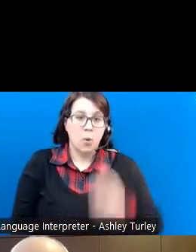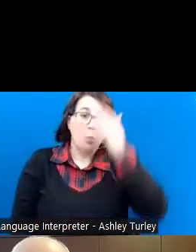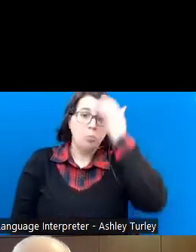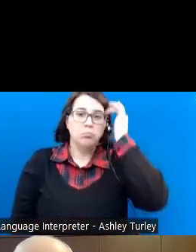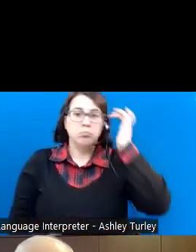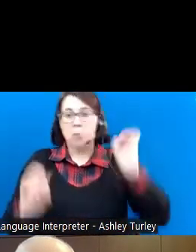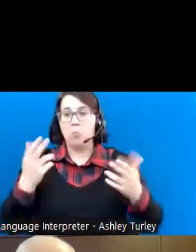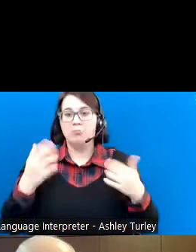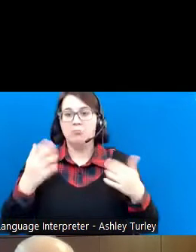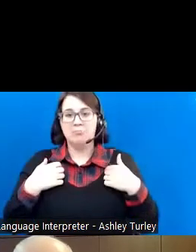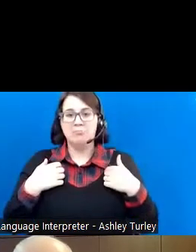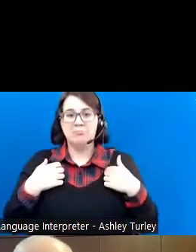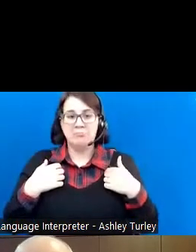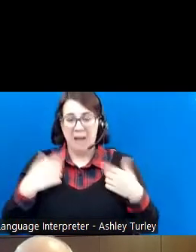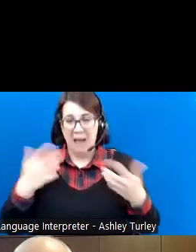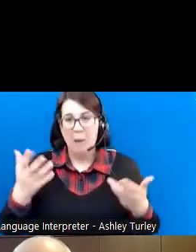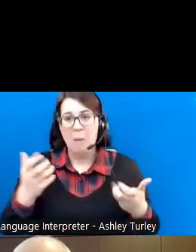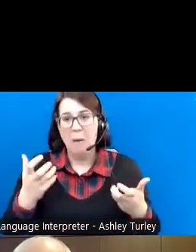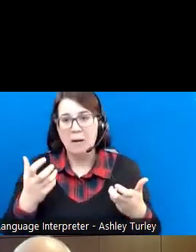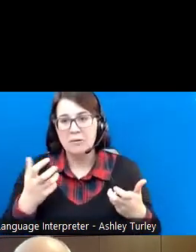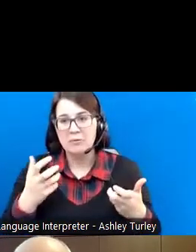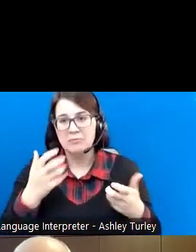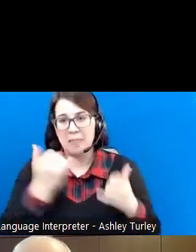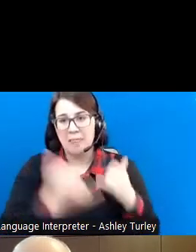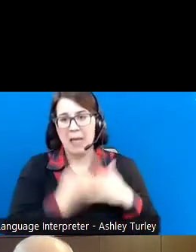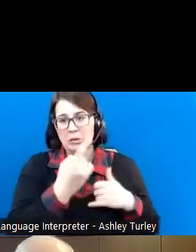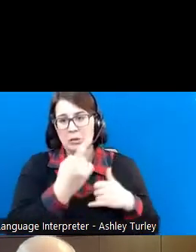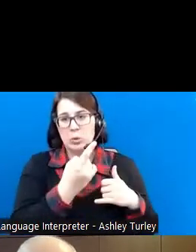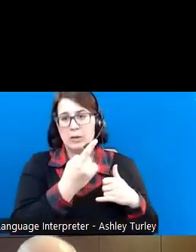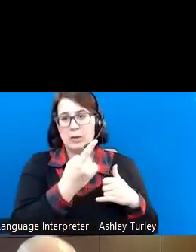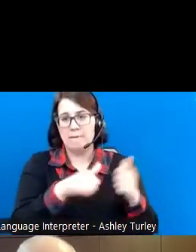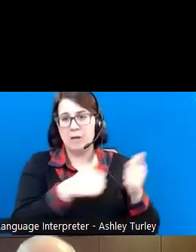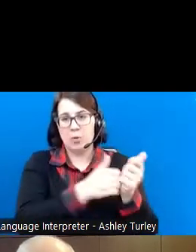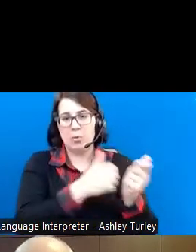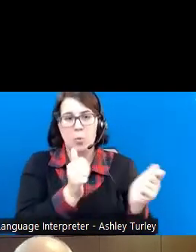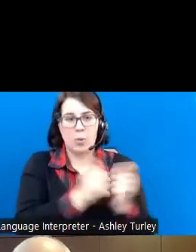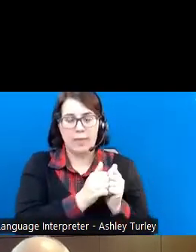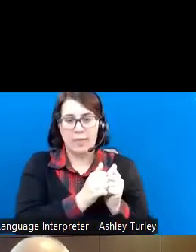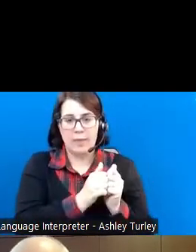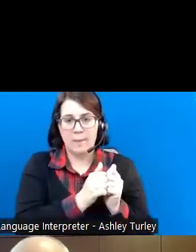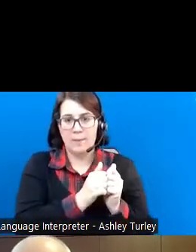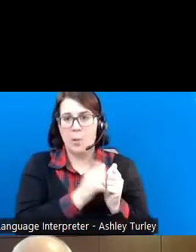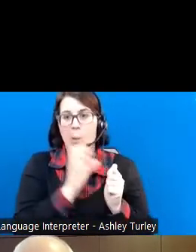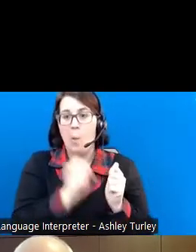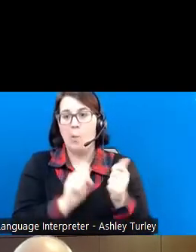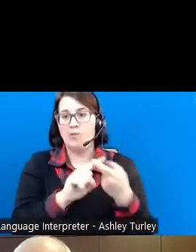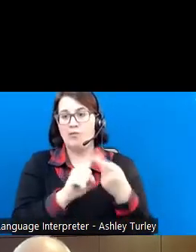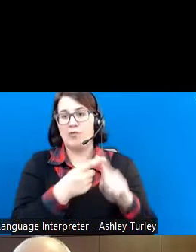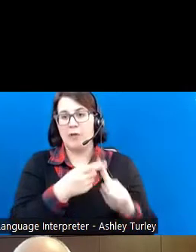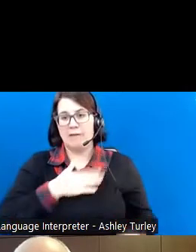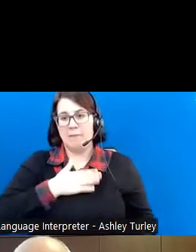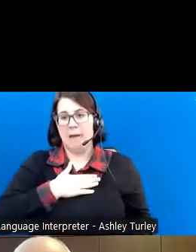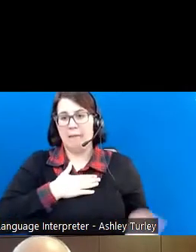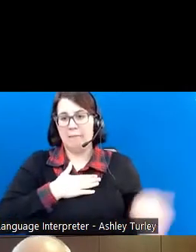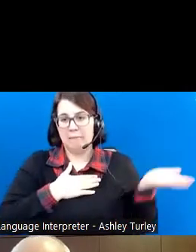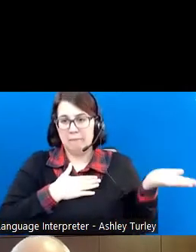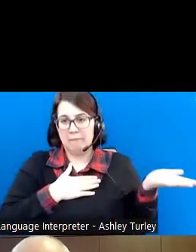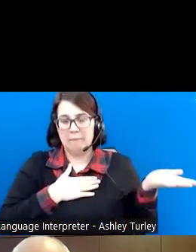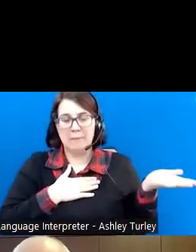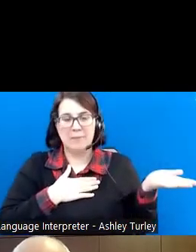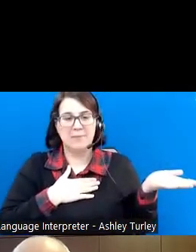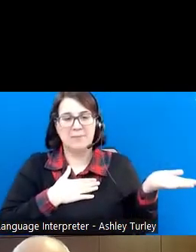I wanted to follow up that last one with an old friend of mine, and this